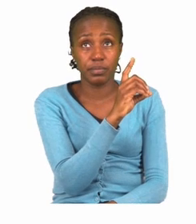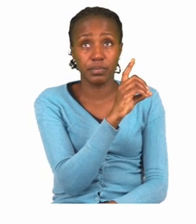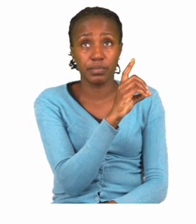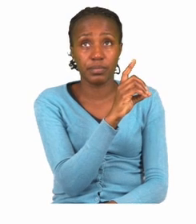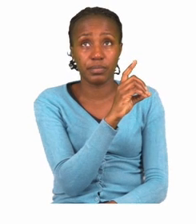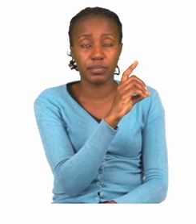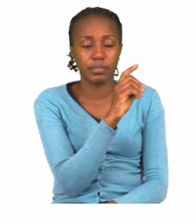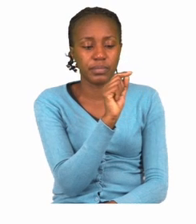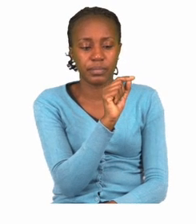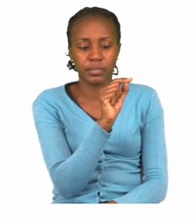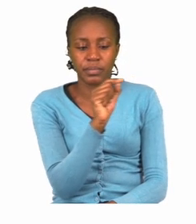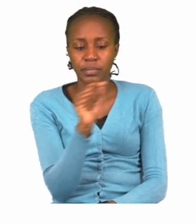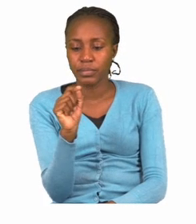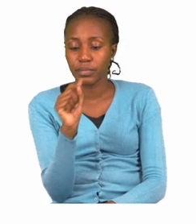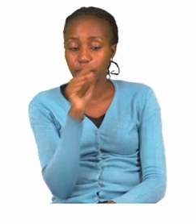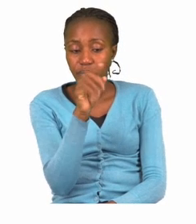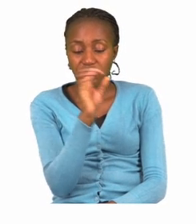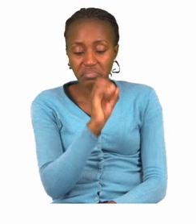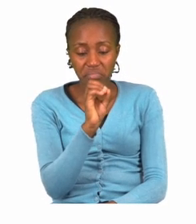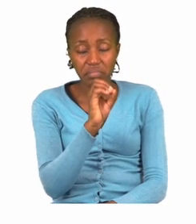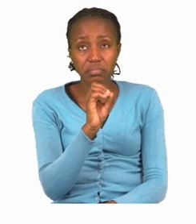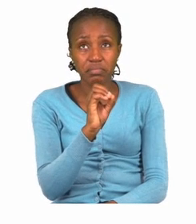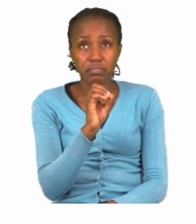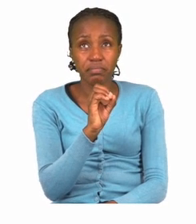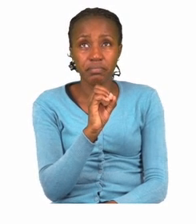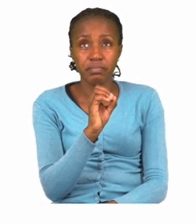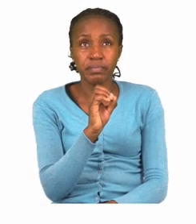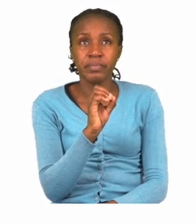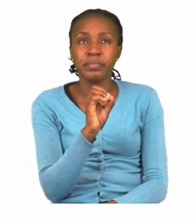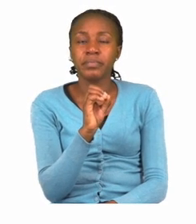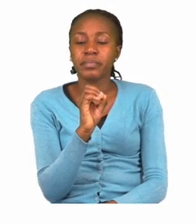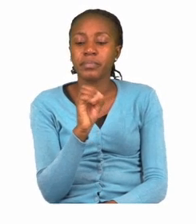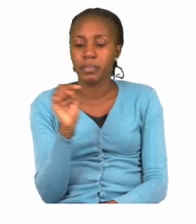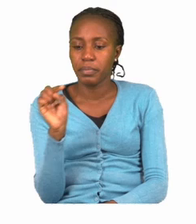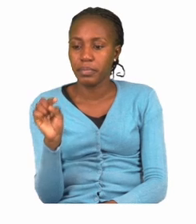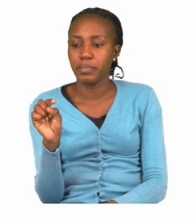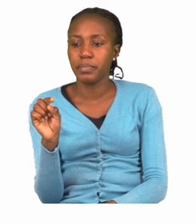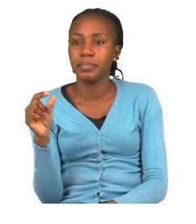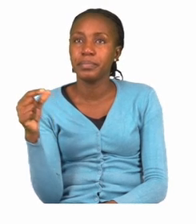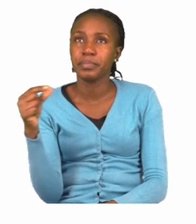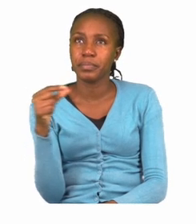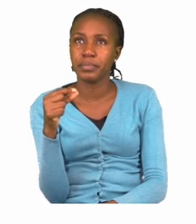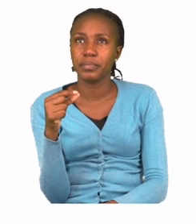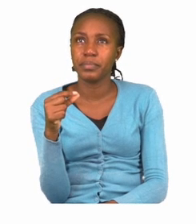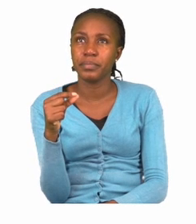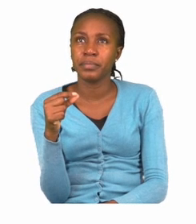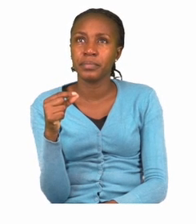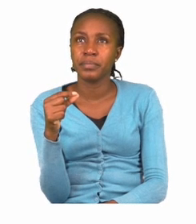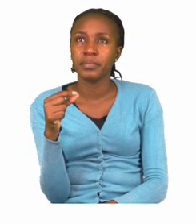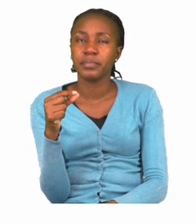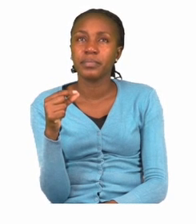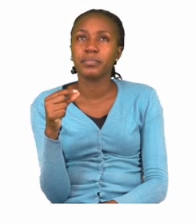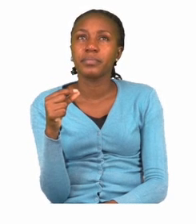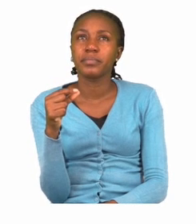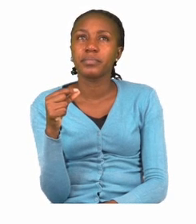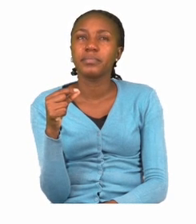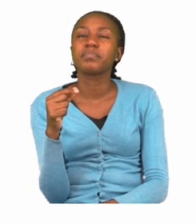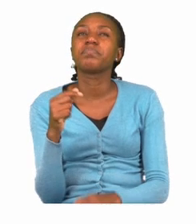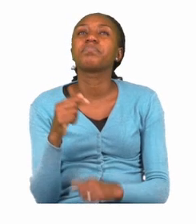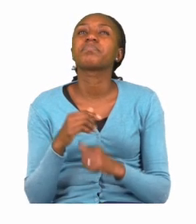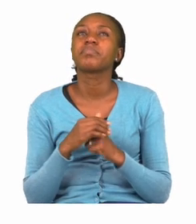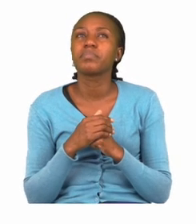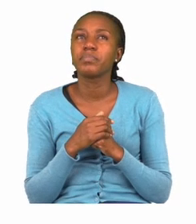and then we have the missing letter and the last letter is the letter G.